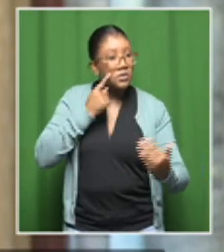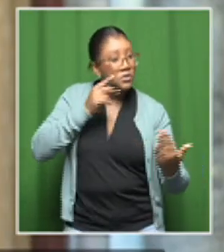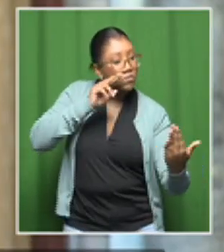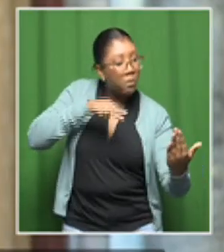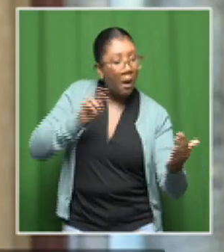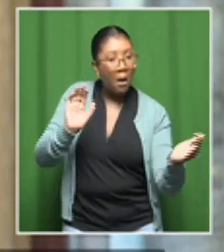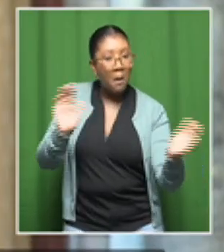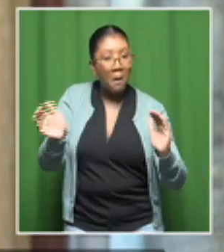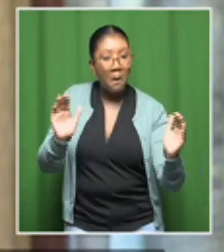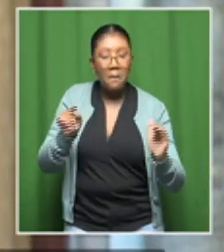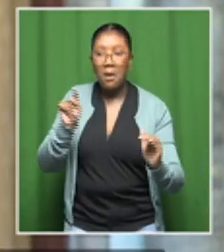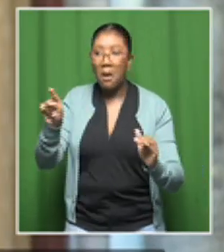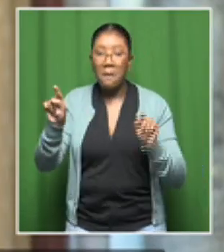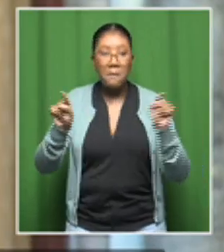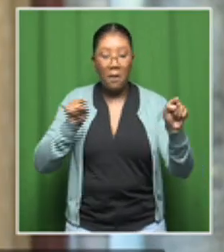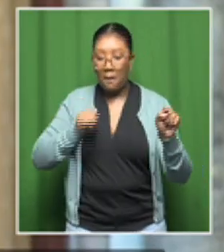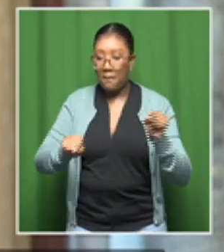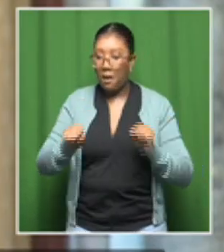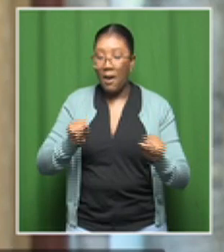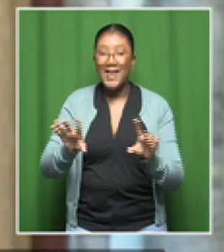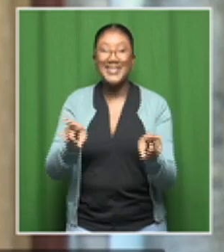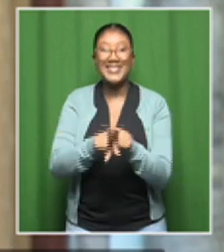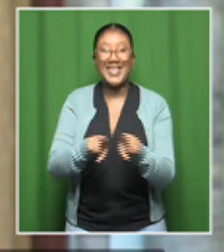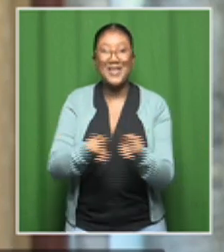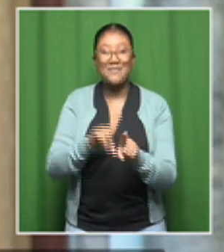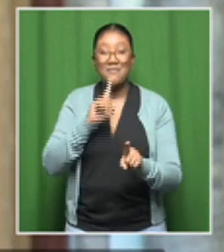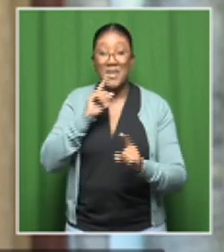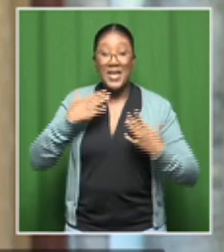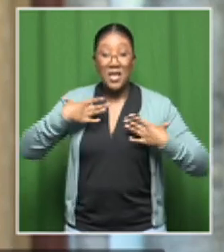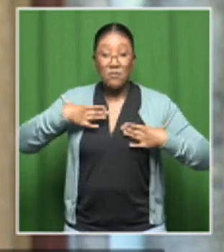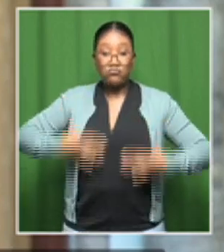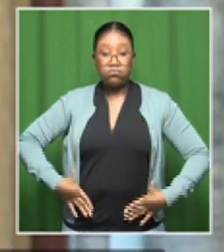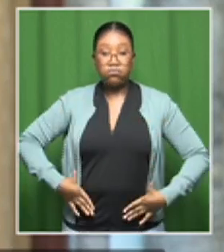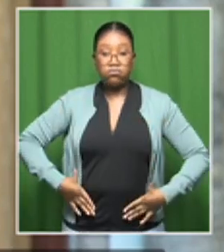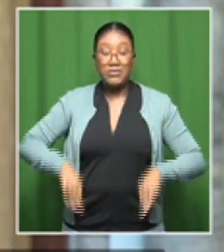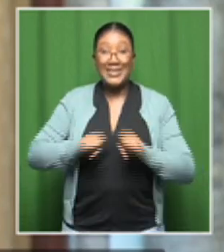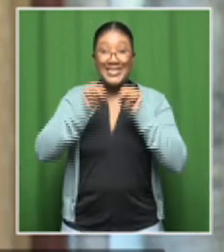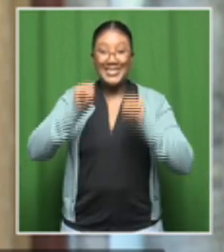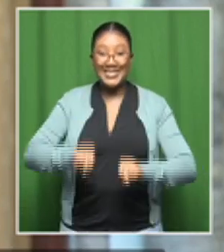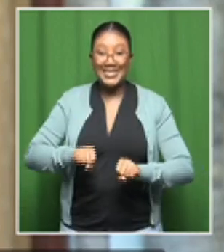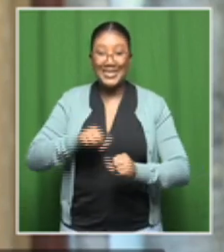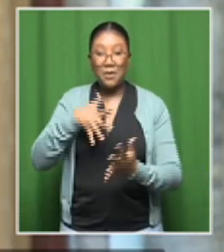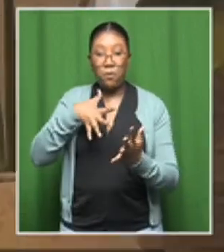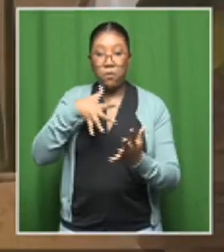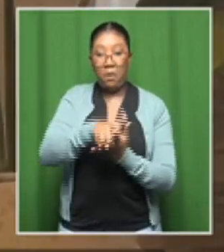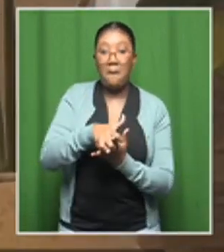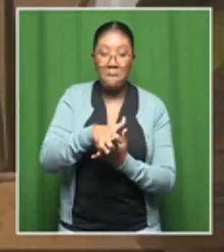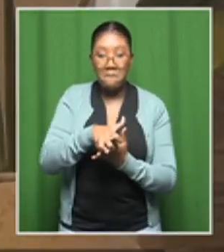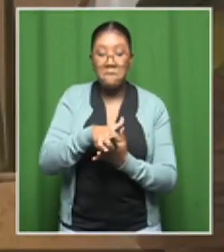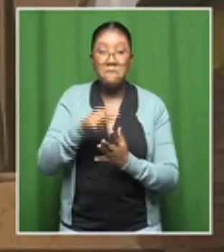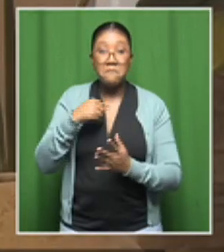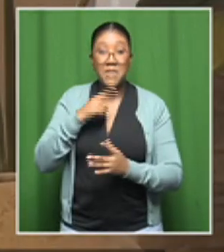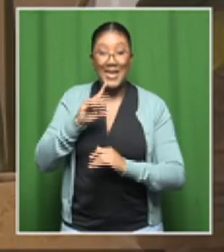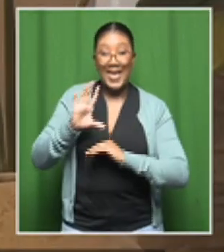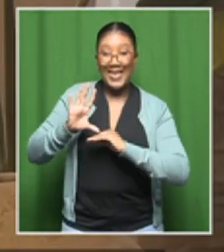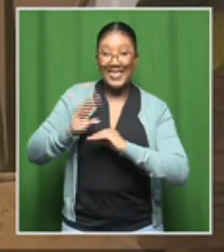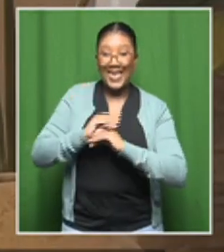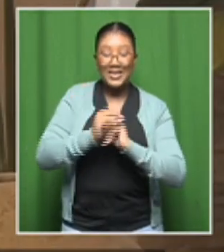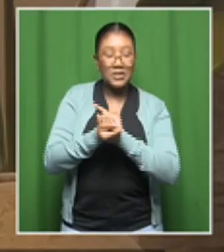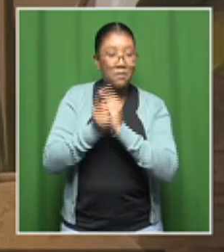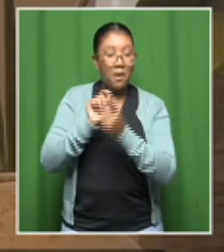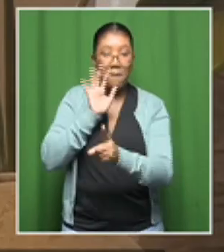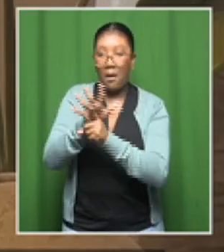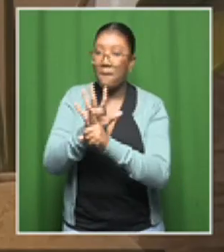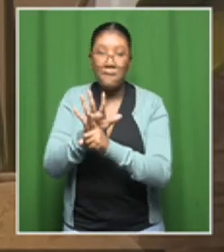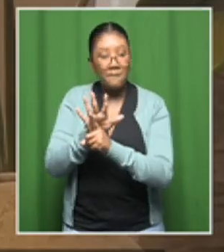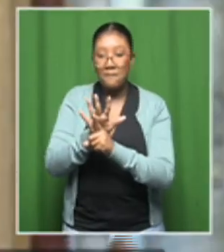it also disables the immune system to curb cancer development. We know that our immune system